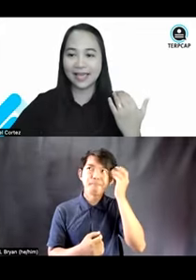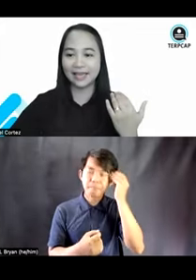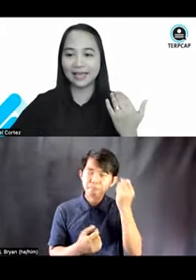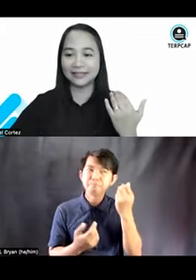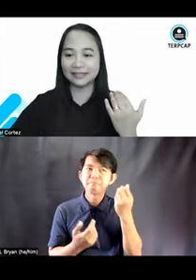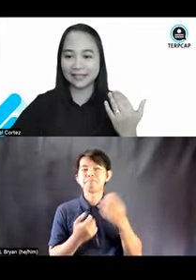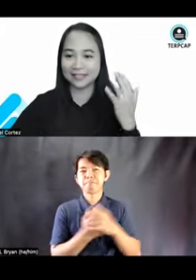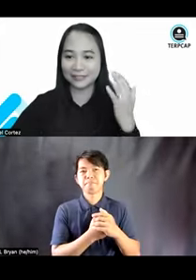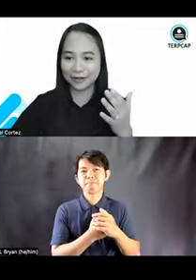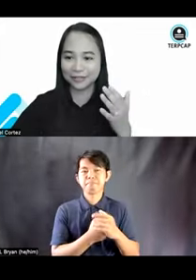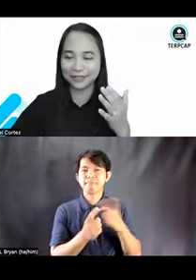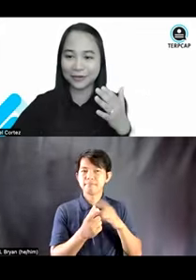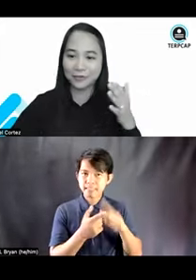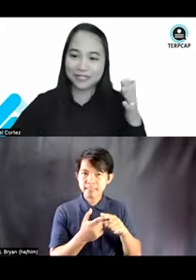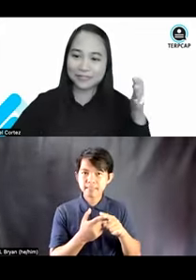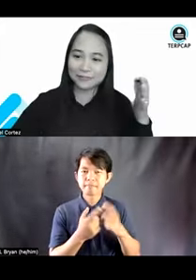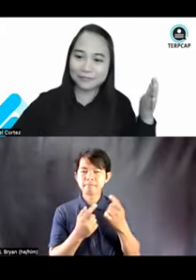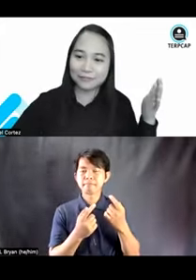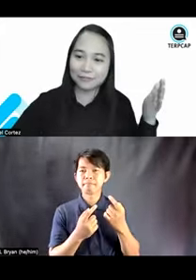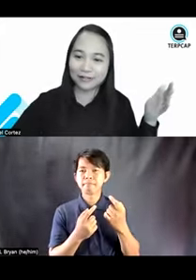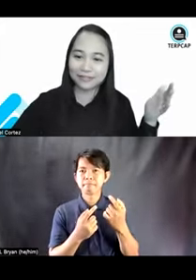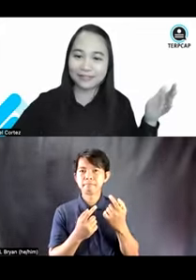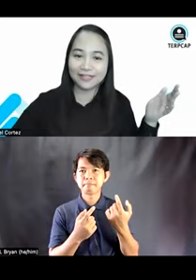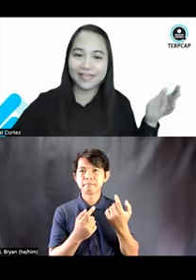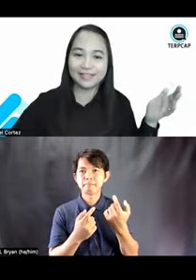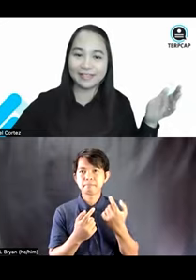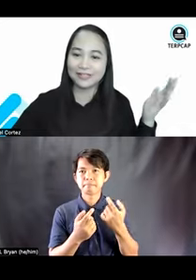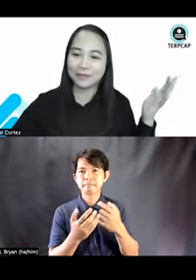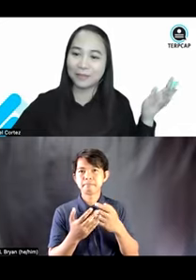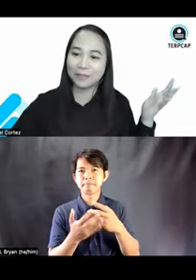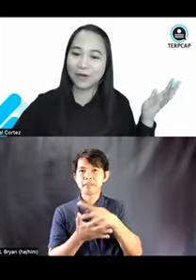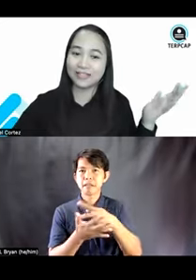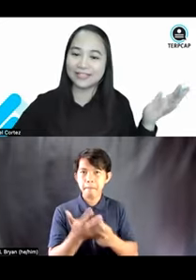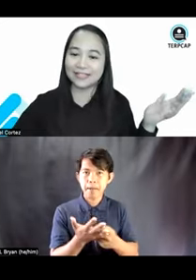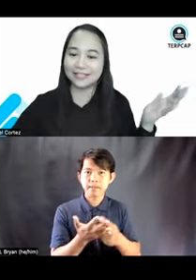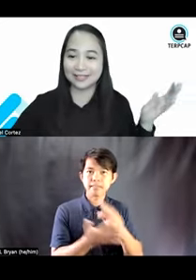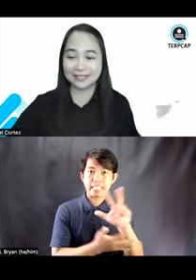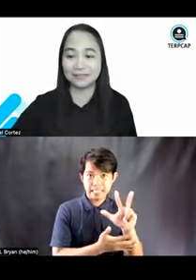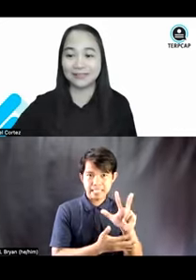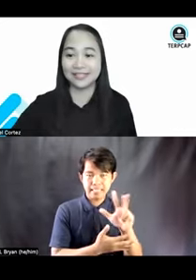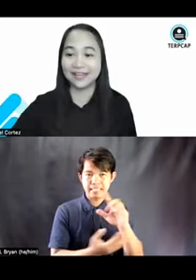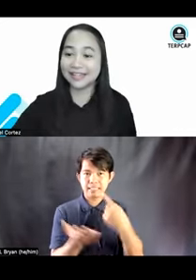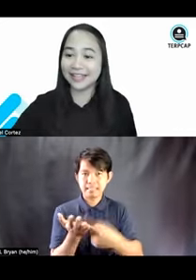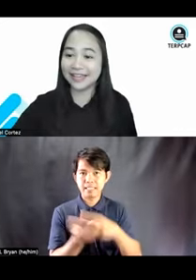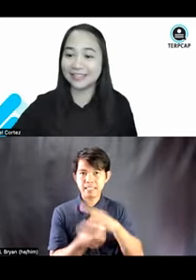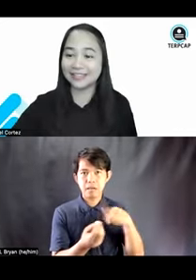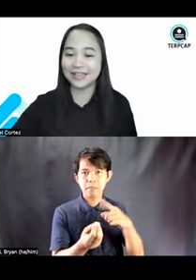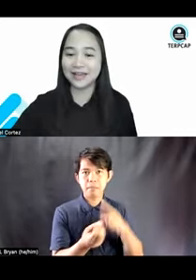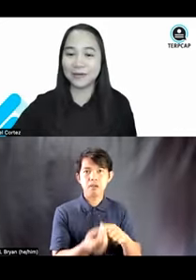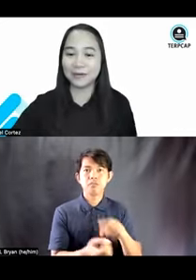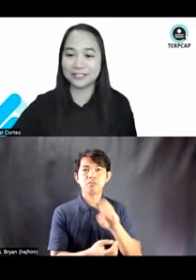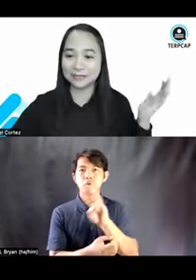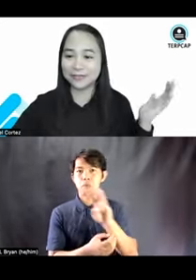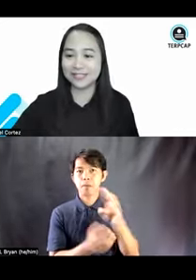and let us start going to part three and that is Web Content Accessibility Guidelines